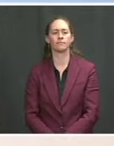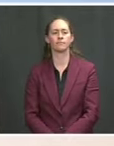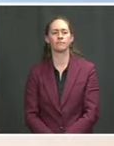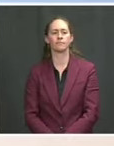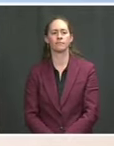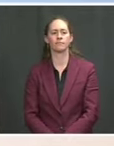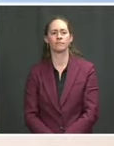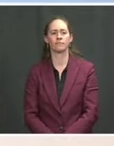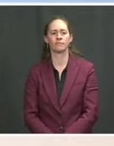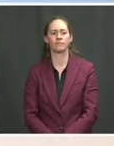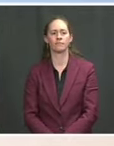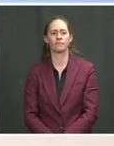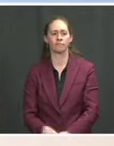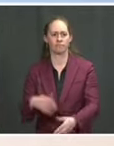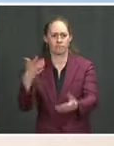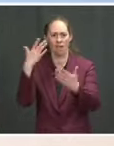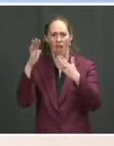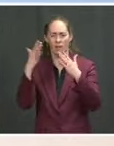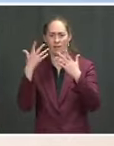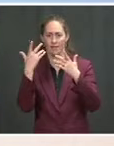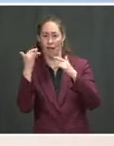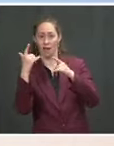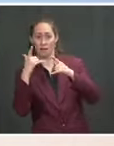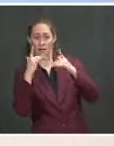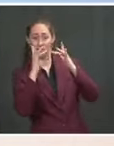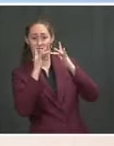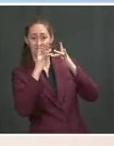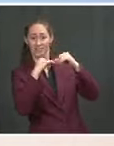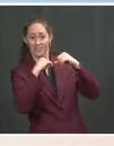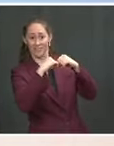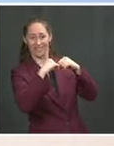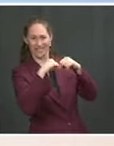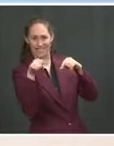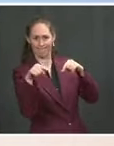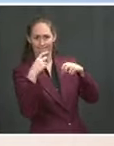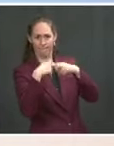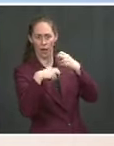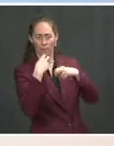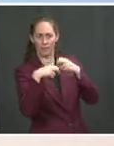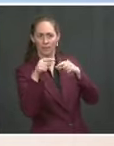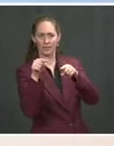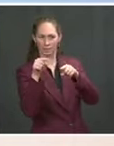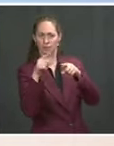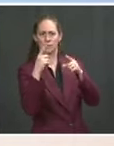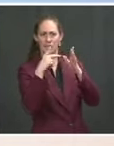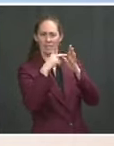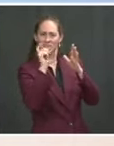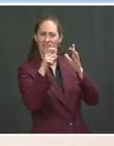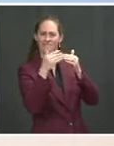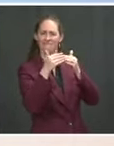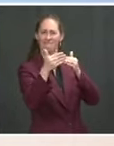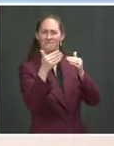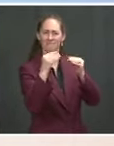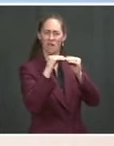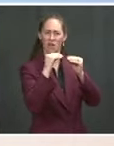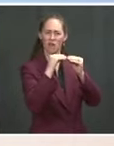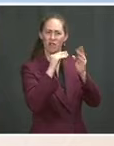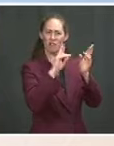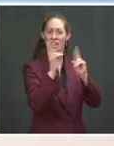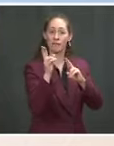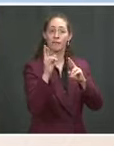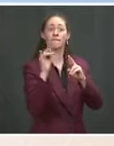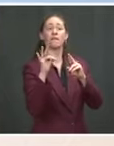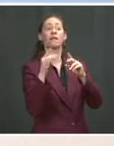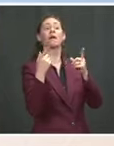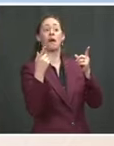reason, at the President's direction, to be ready and to be responsive with the urgency that the situation would require. So